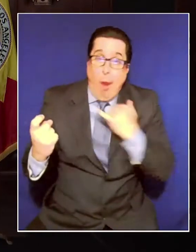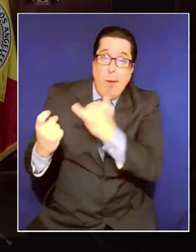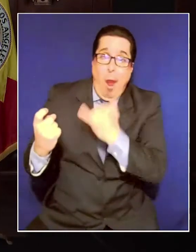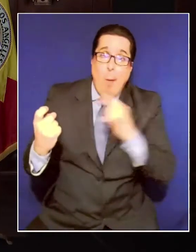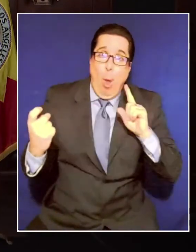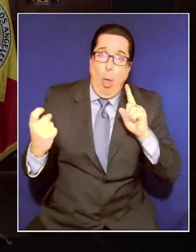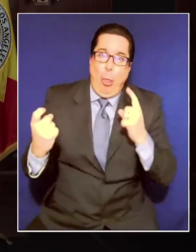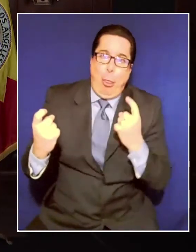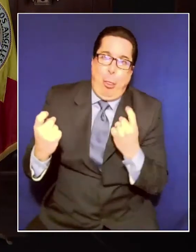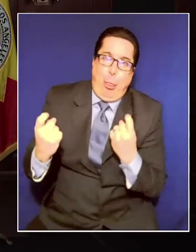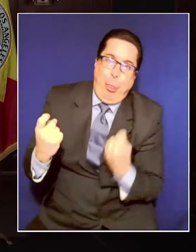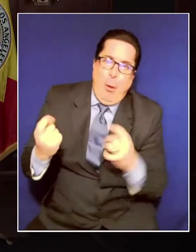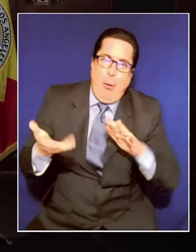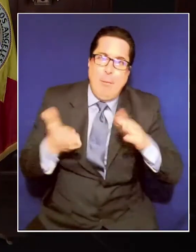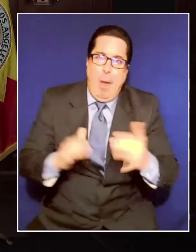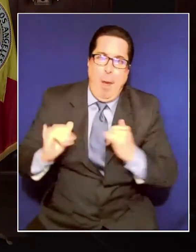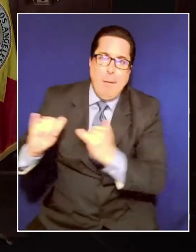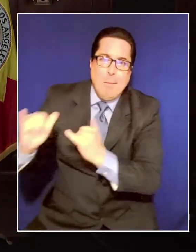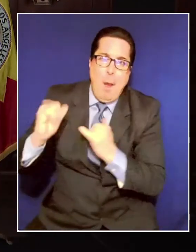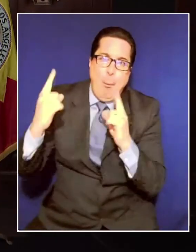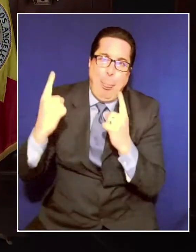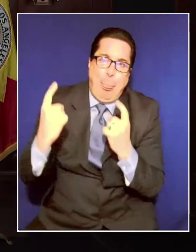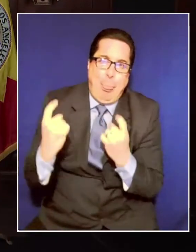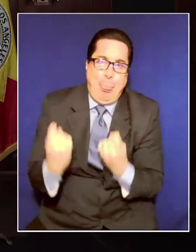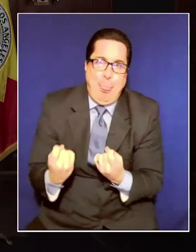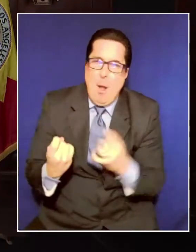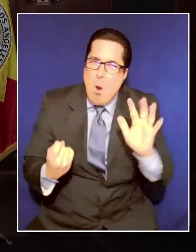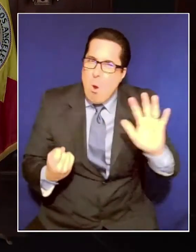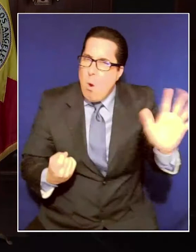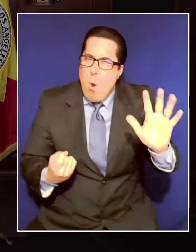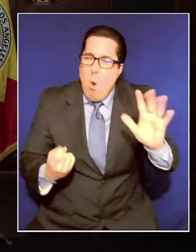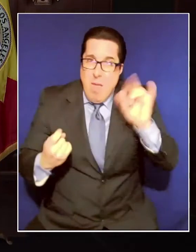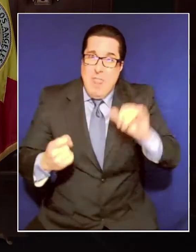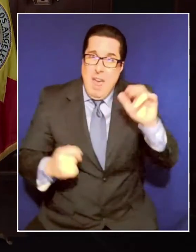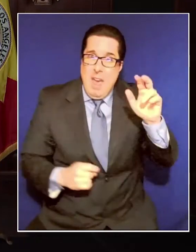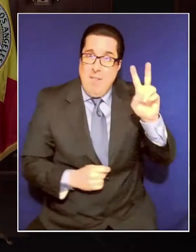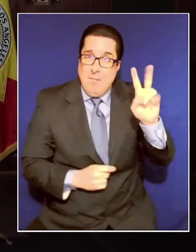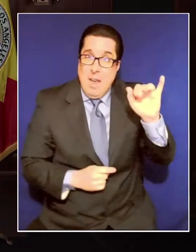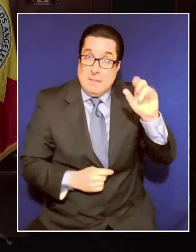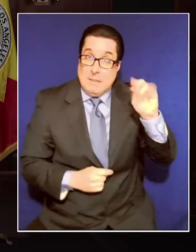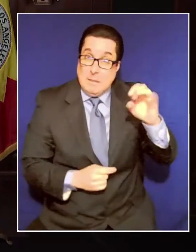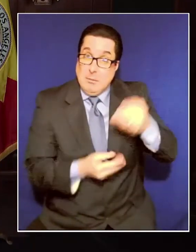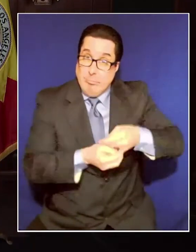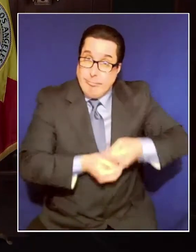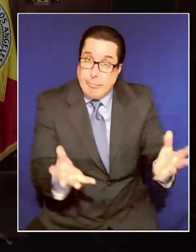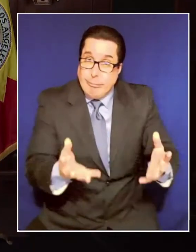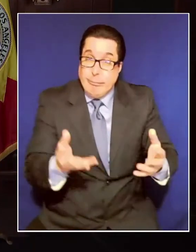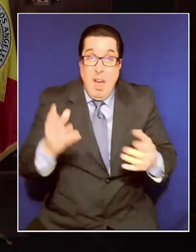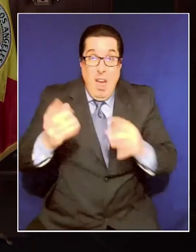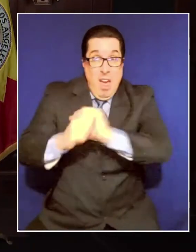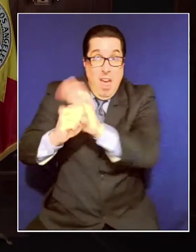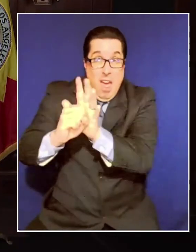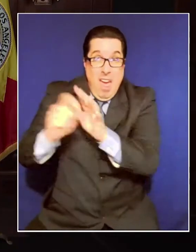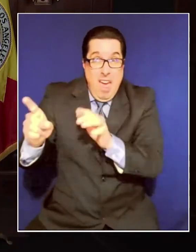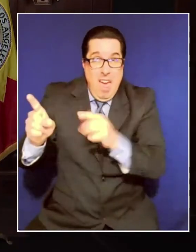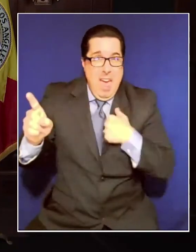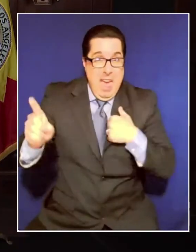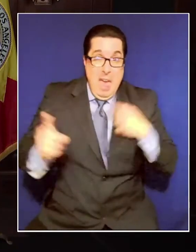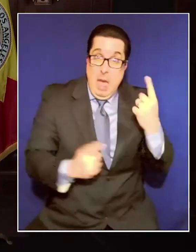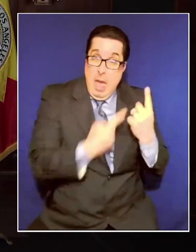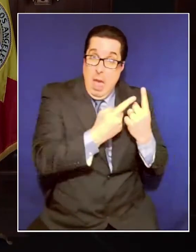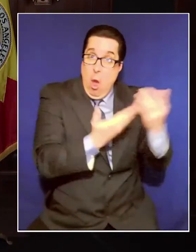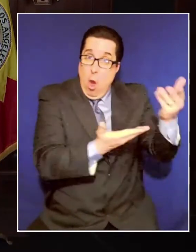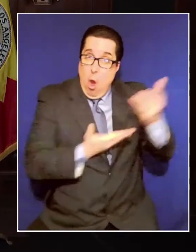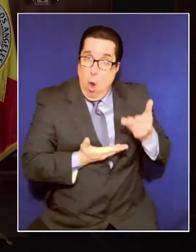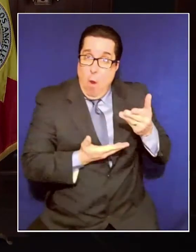win and take our loved ones disproportionately. So when it comes up, or when somebody offers you the ability, or we bring one of